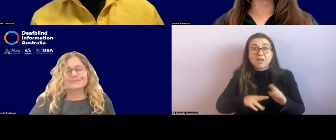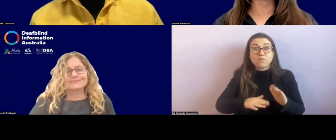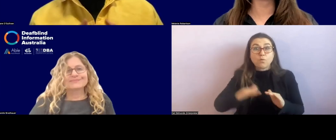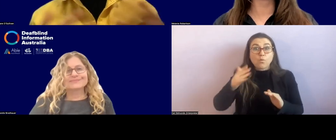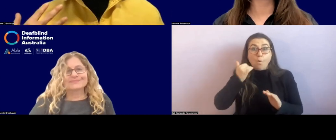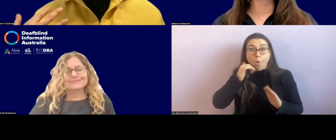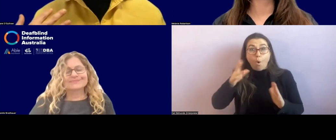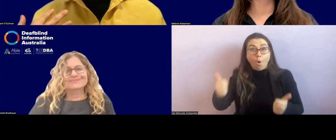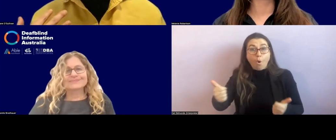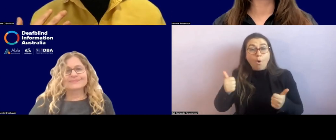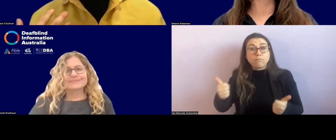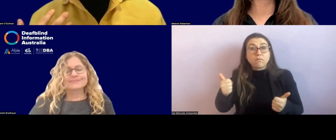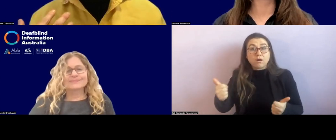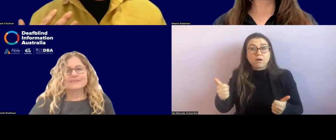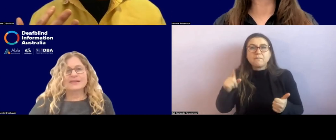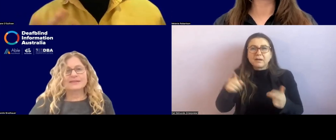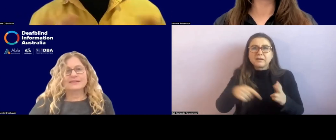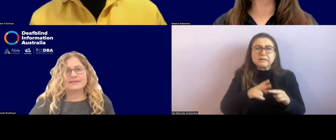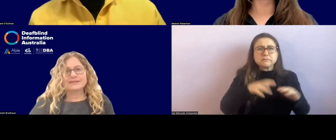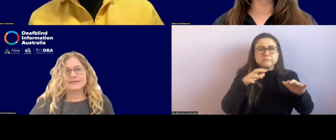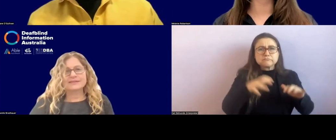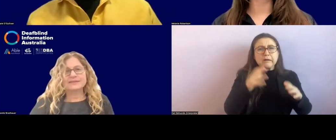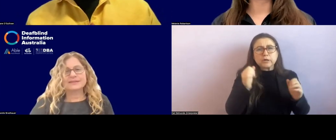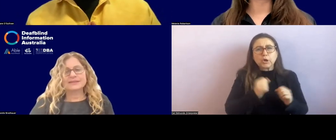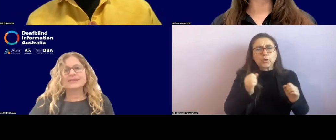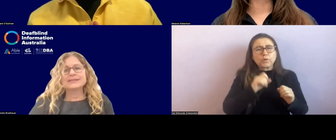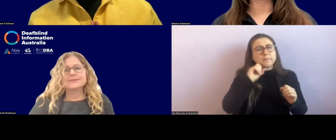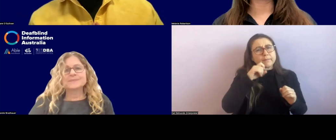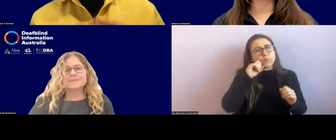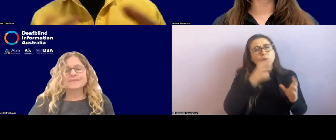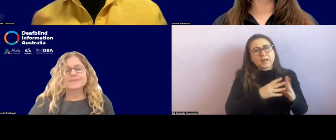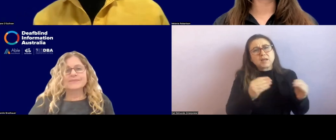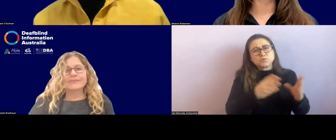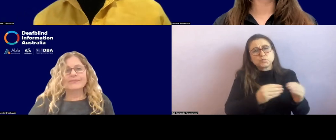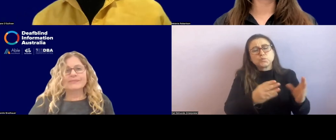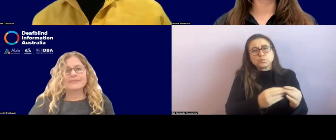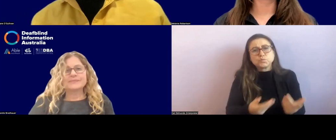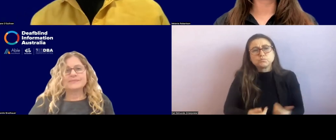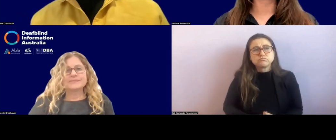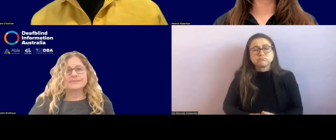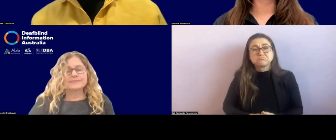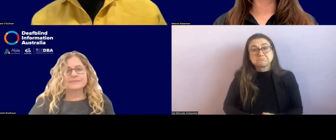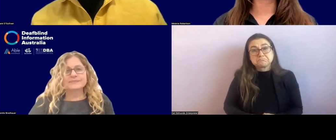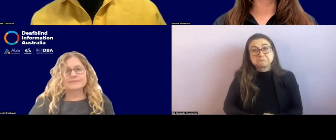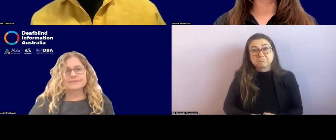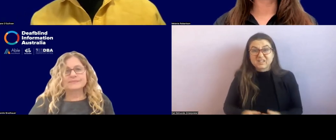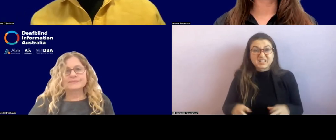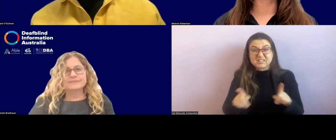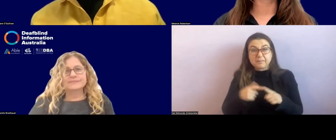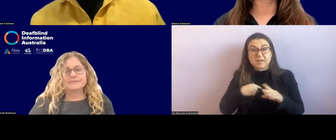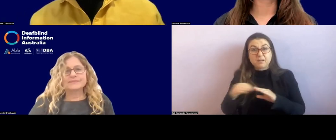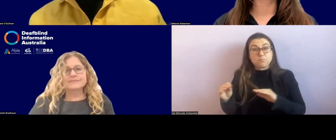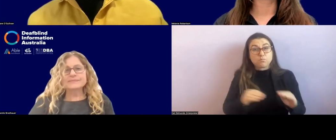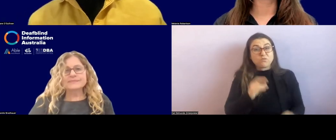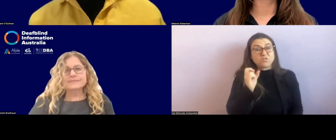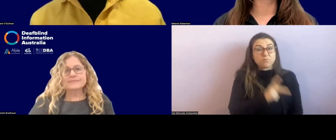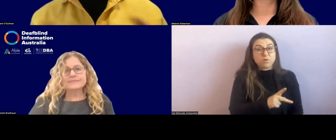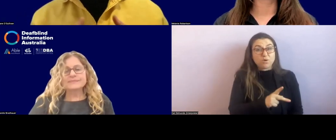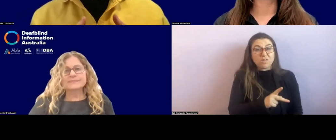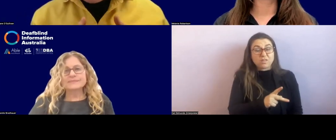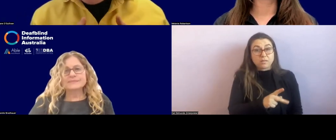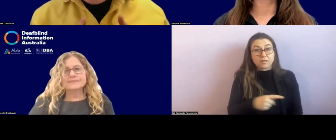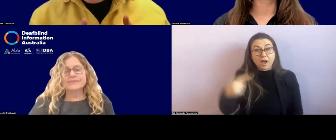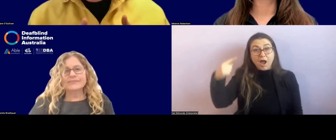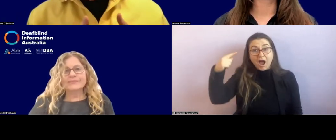then a lot of cancellations when the weather is bad. Um, you know, just for me moving to Perth, who would have thought that Melbourne would be more